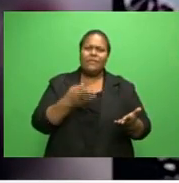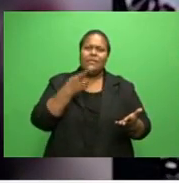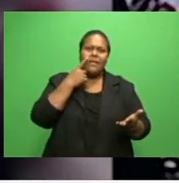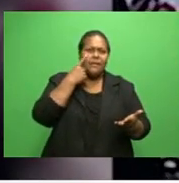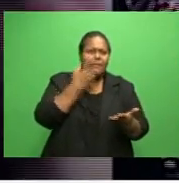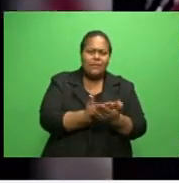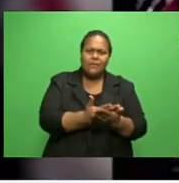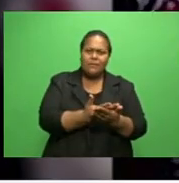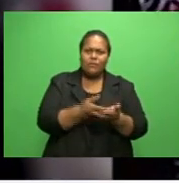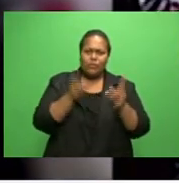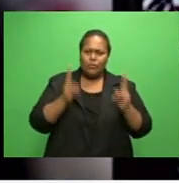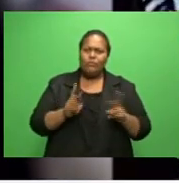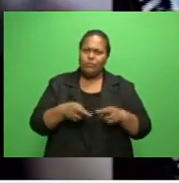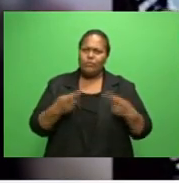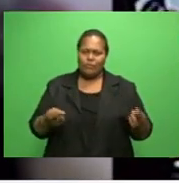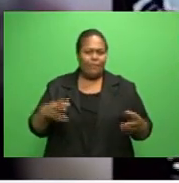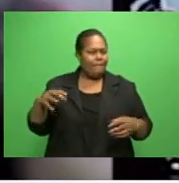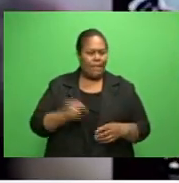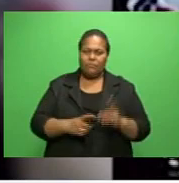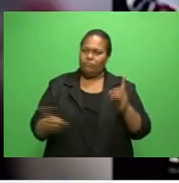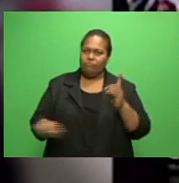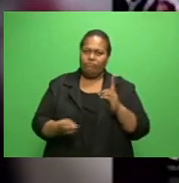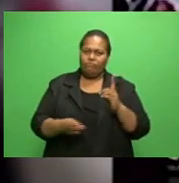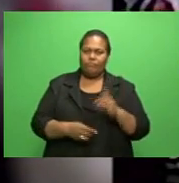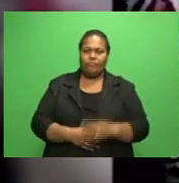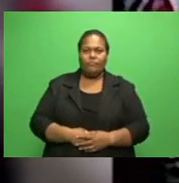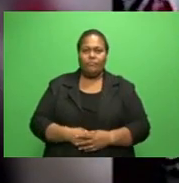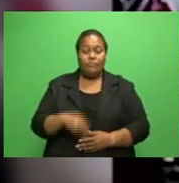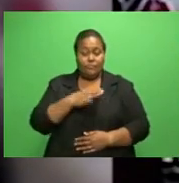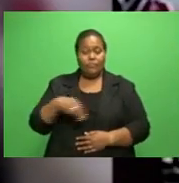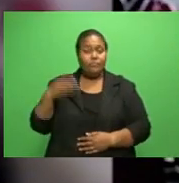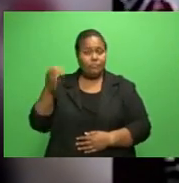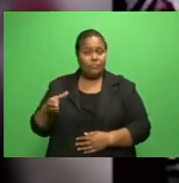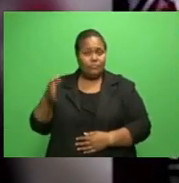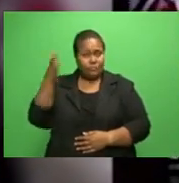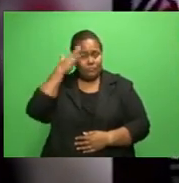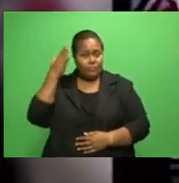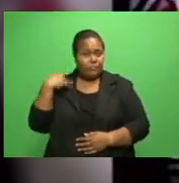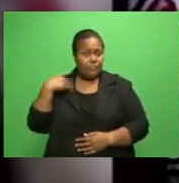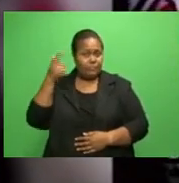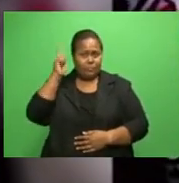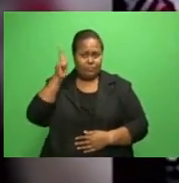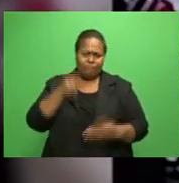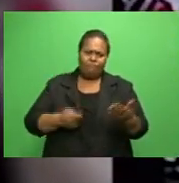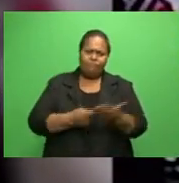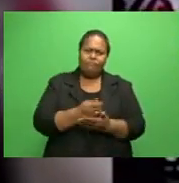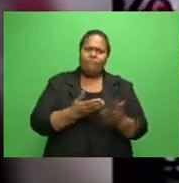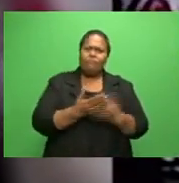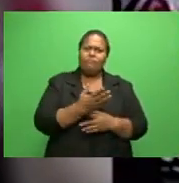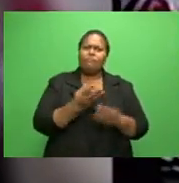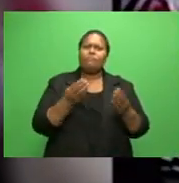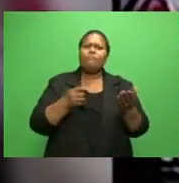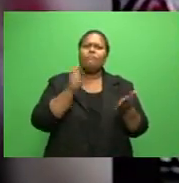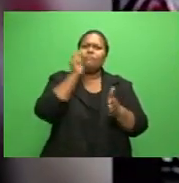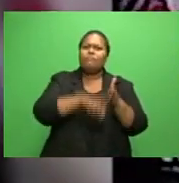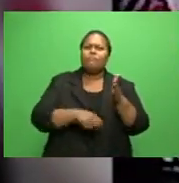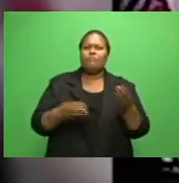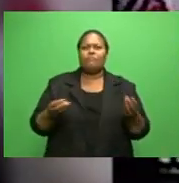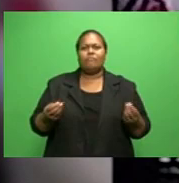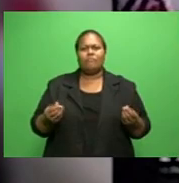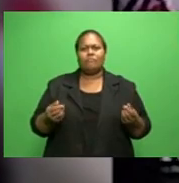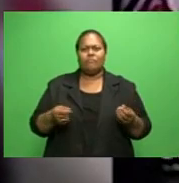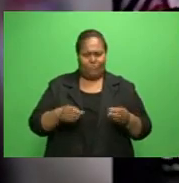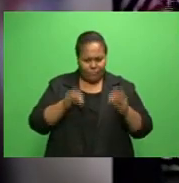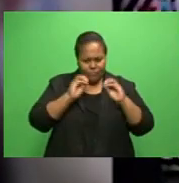will also be taken to task. The minister has reminded teachers that they are paid by taxpayers to educate and keep